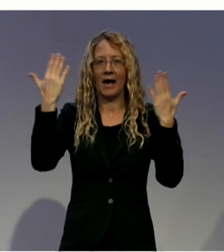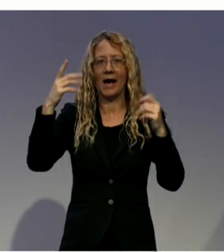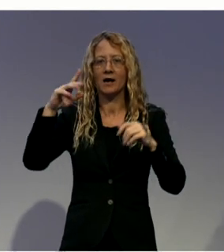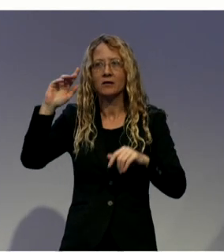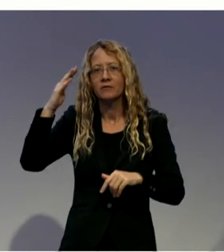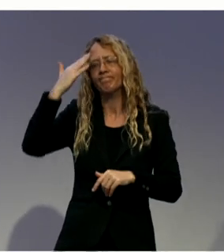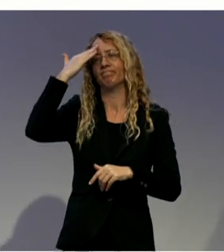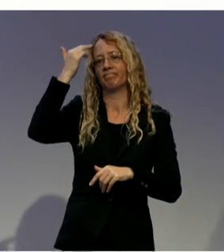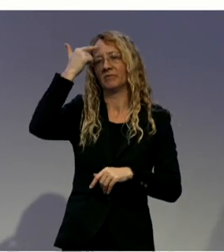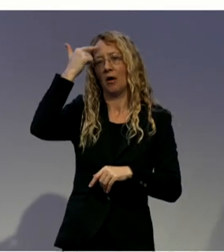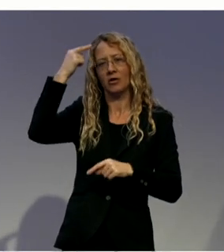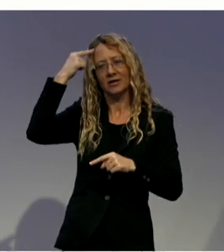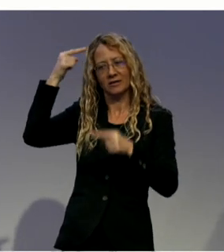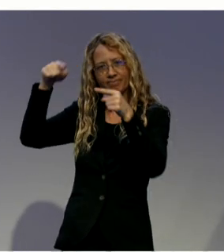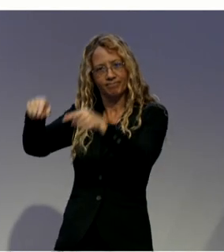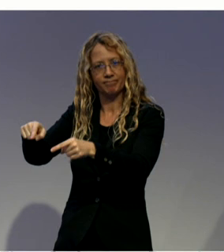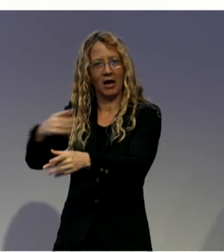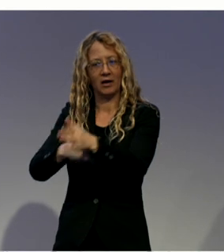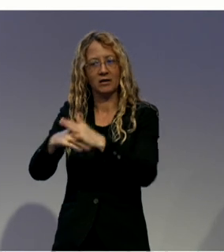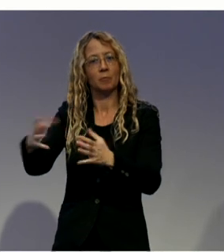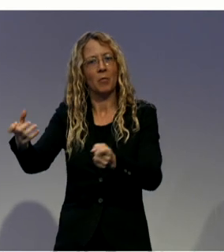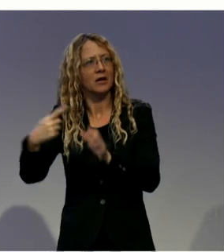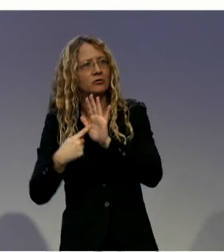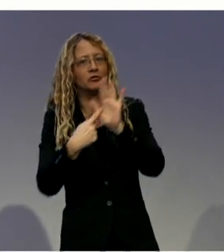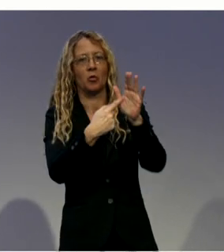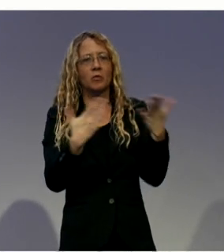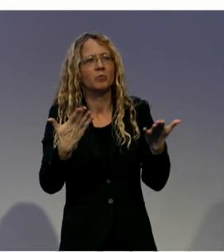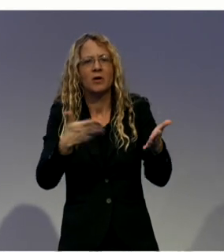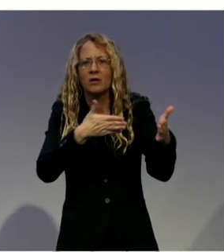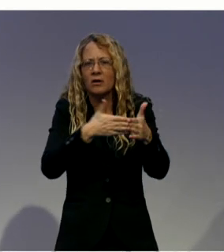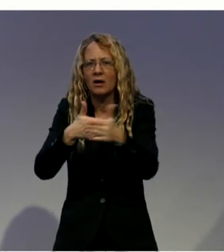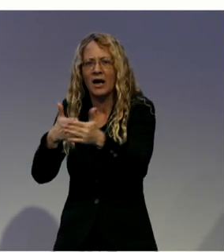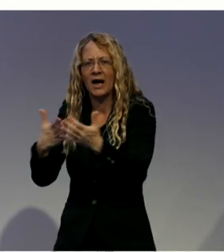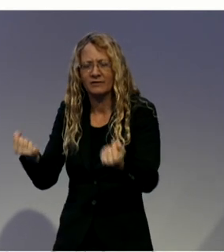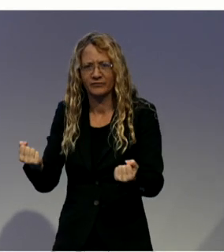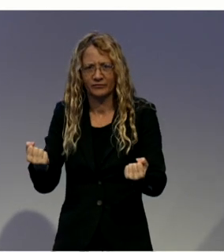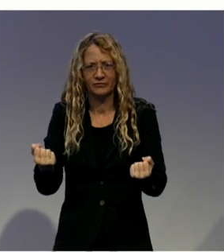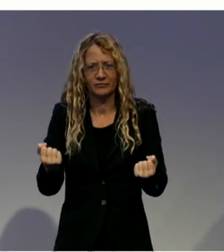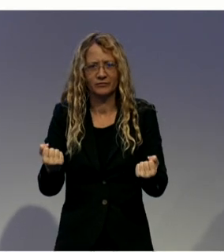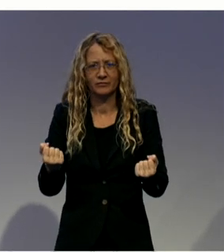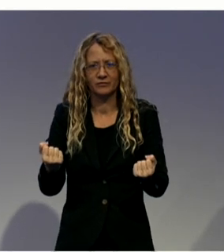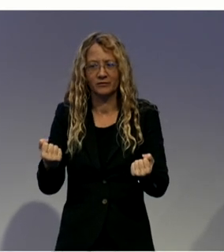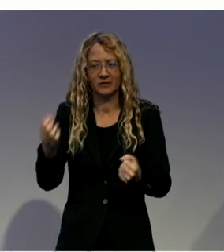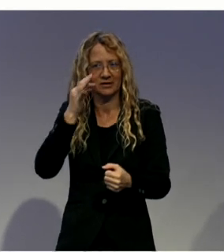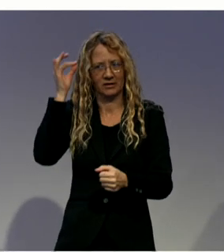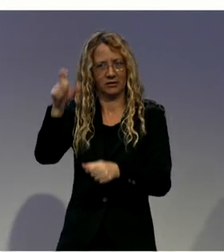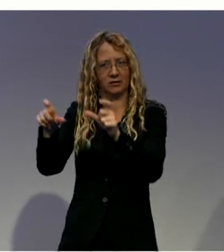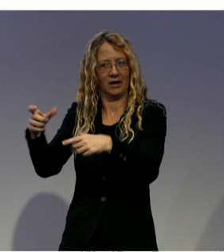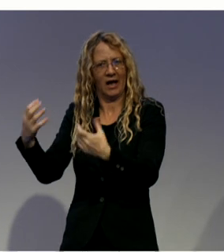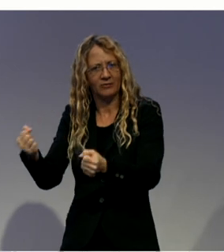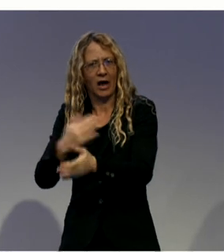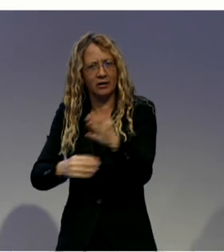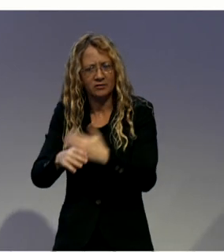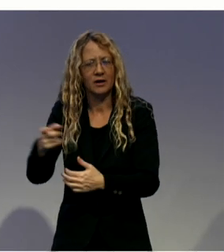persons with disabilities face and to acknowledge the valuable contributions they make within their